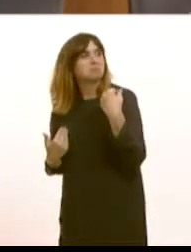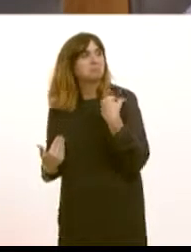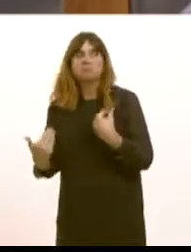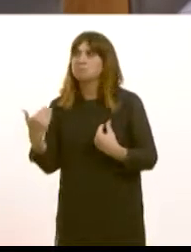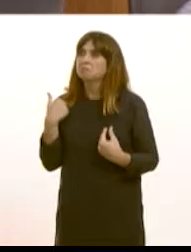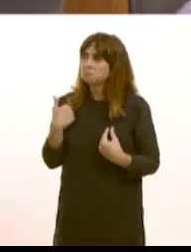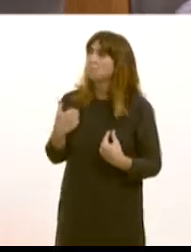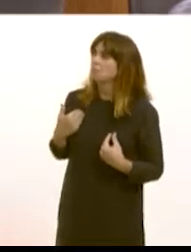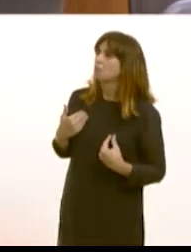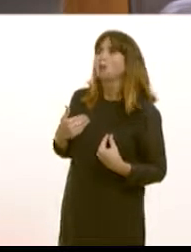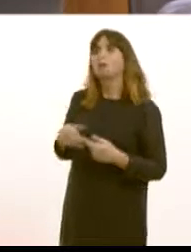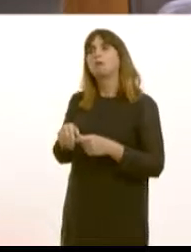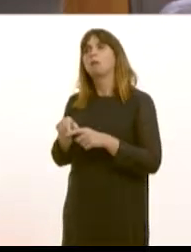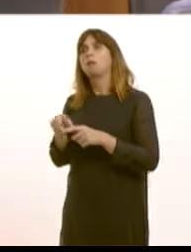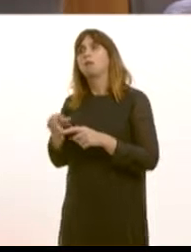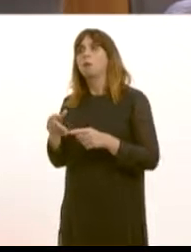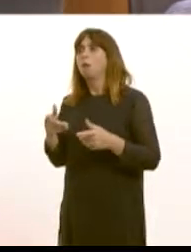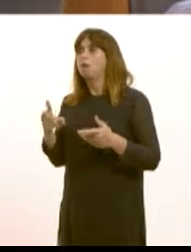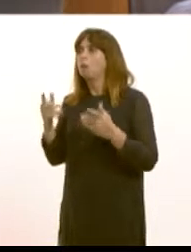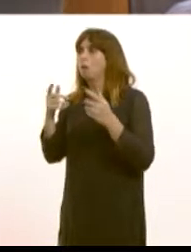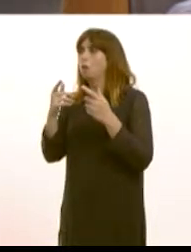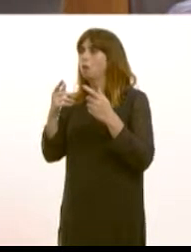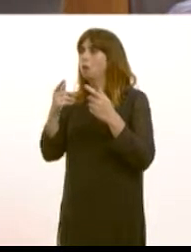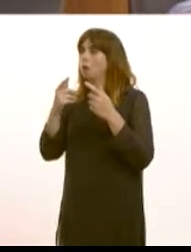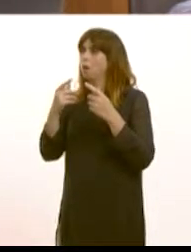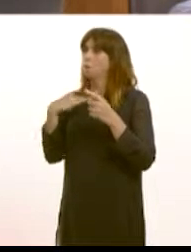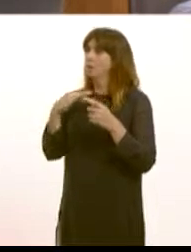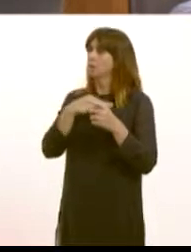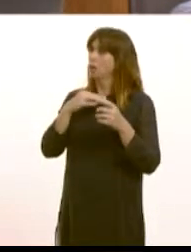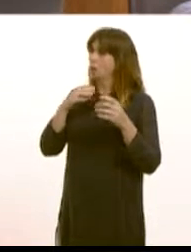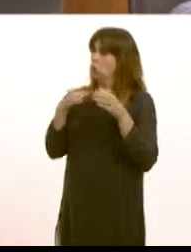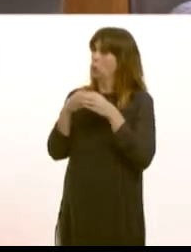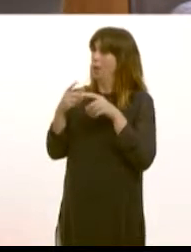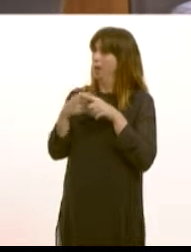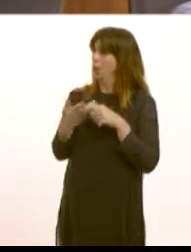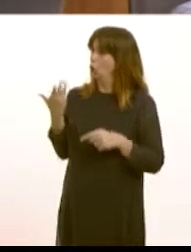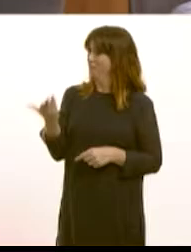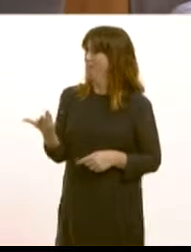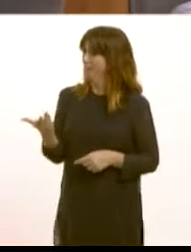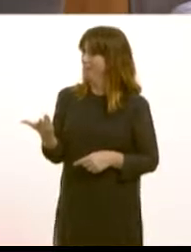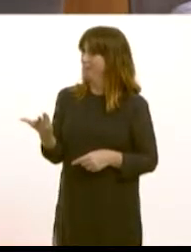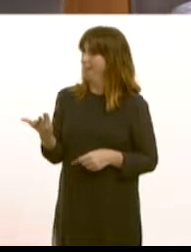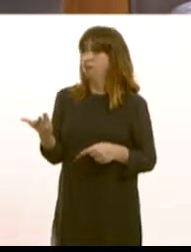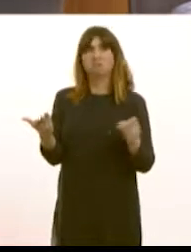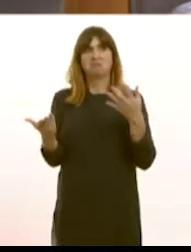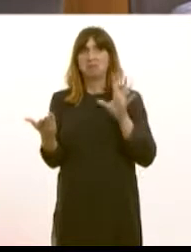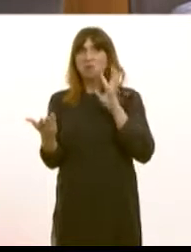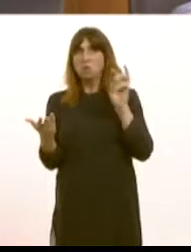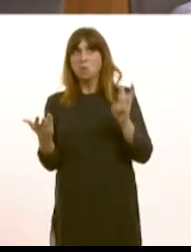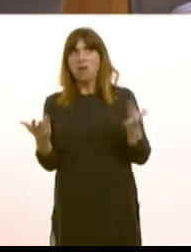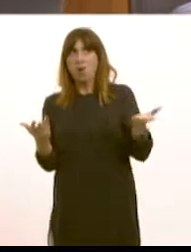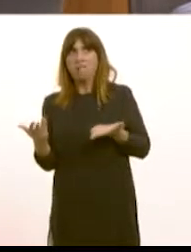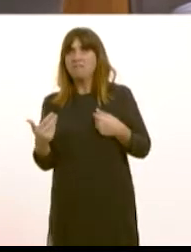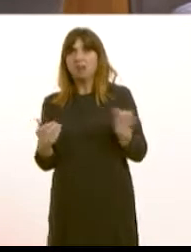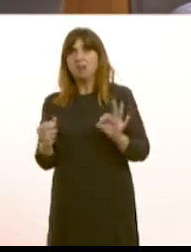people that have been given an offer from a medical school in England but not received one from medical